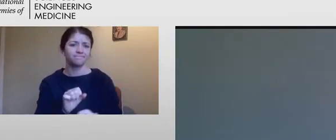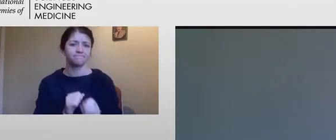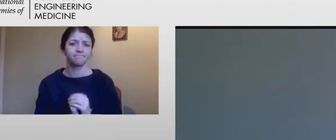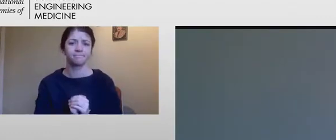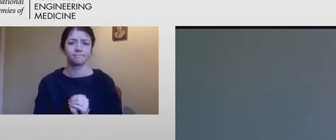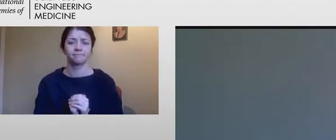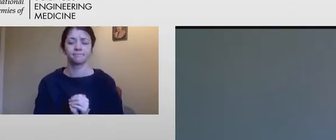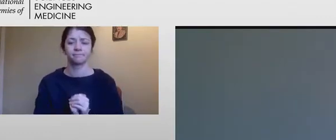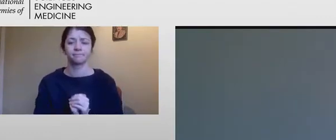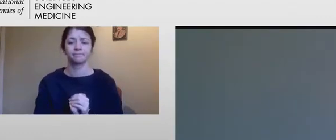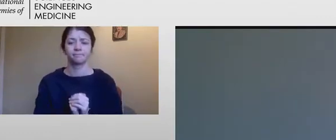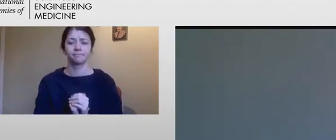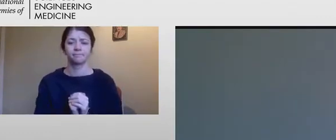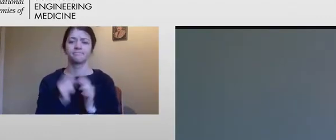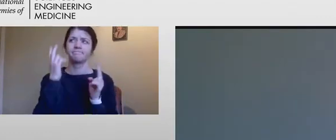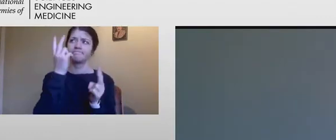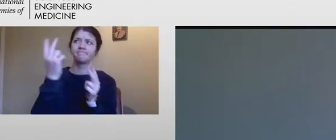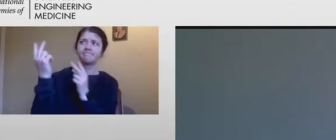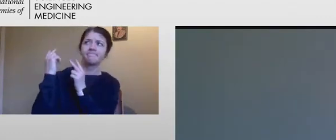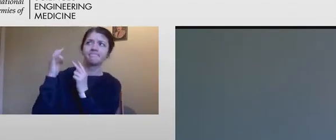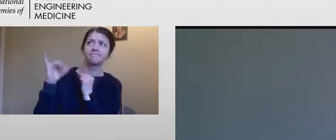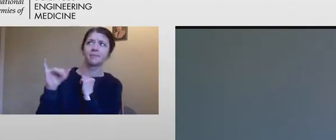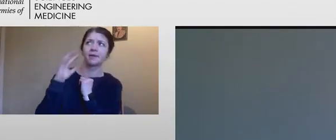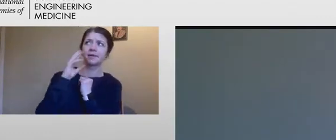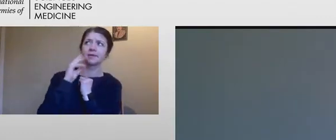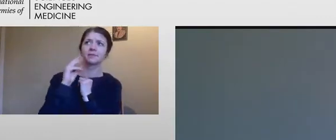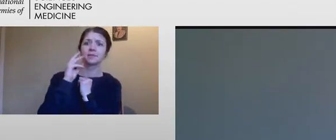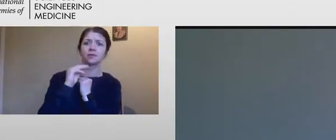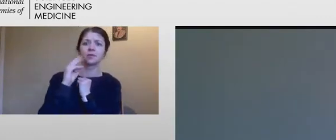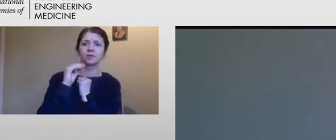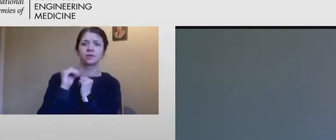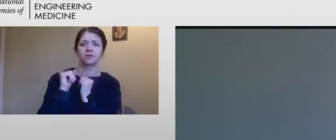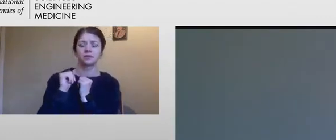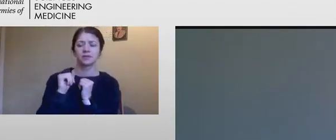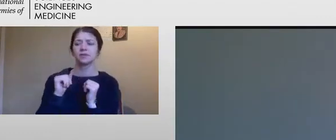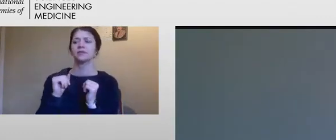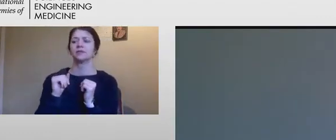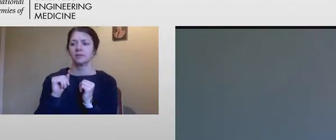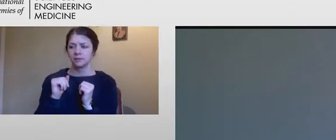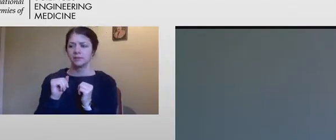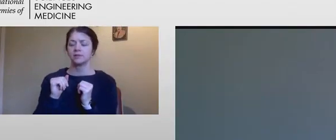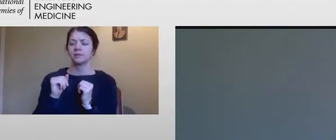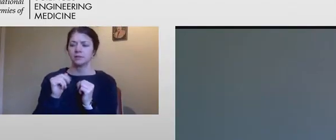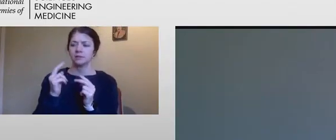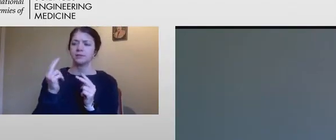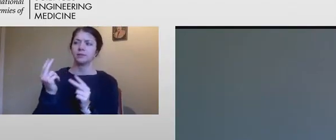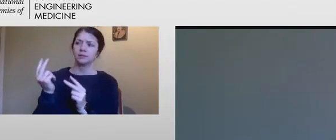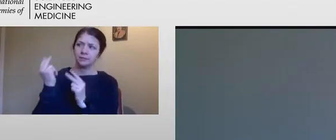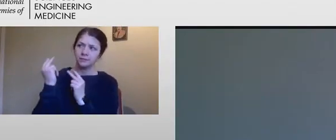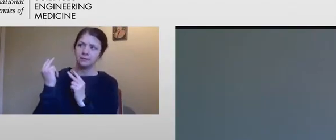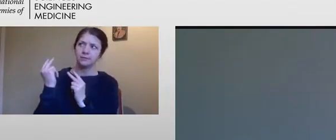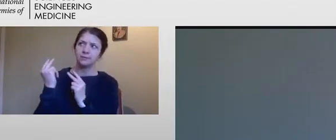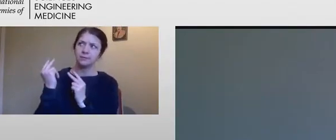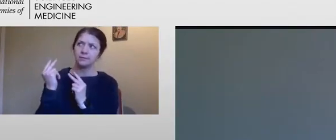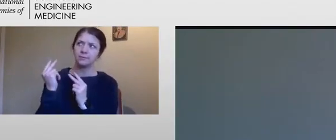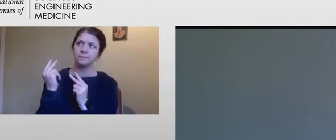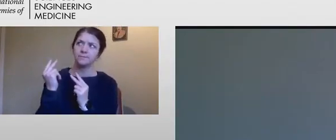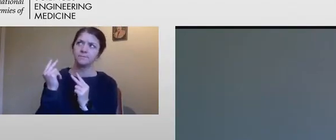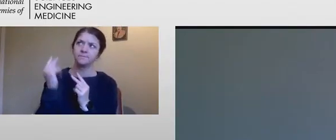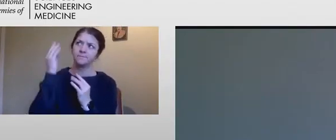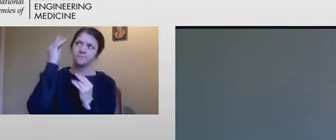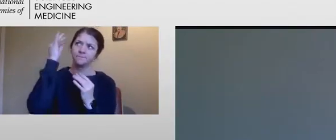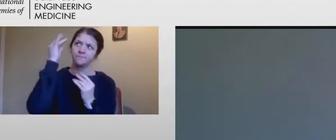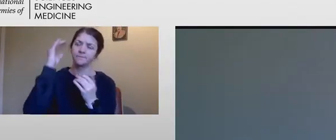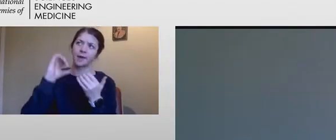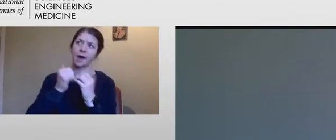And thinking back on that experience And advice that or ways I would like to change that